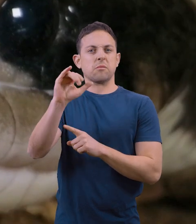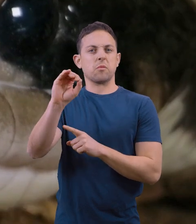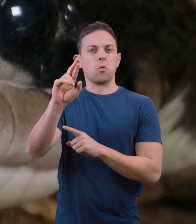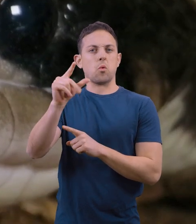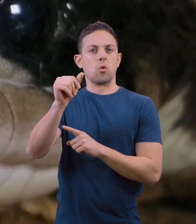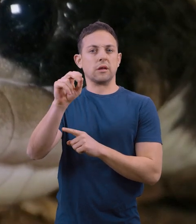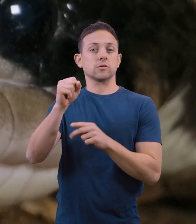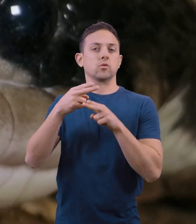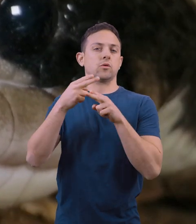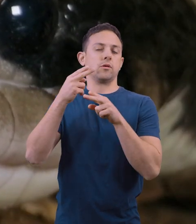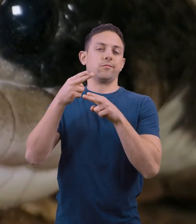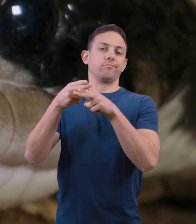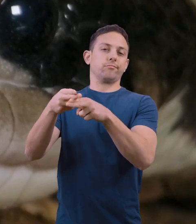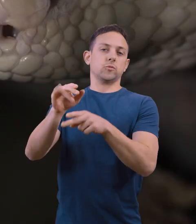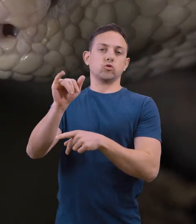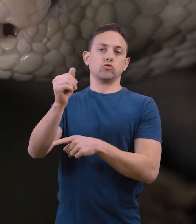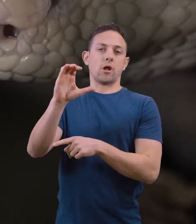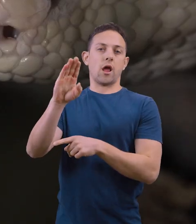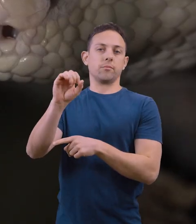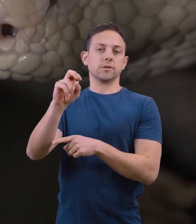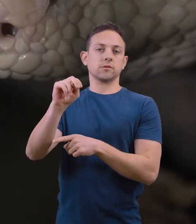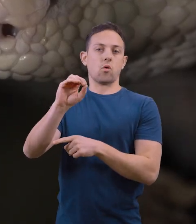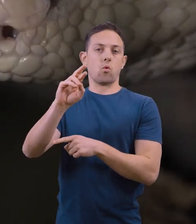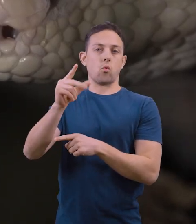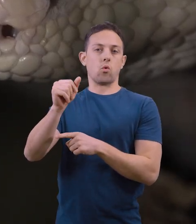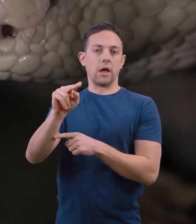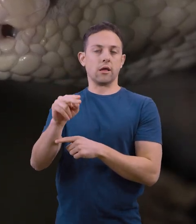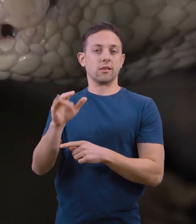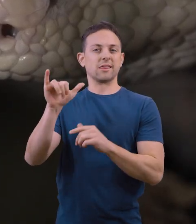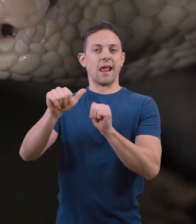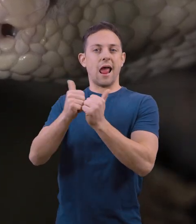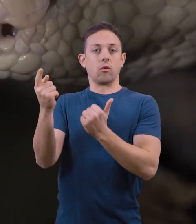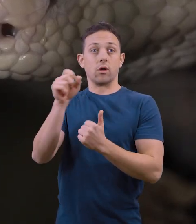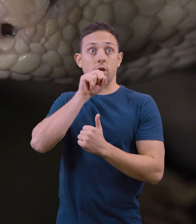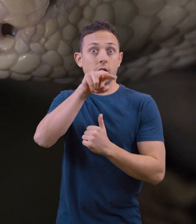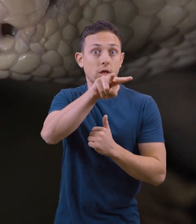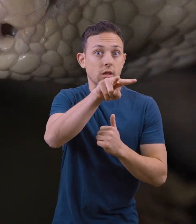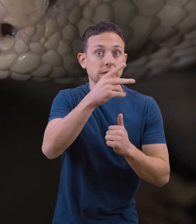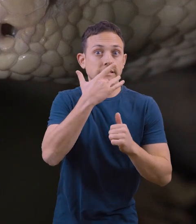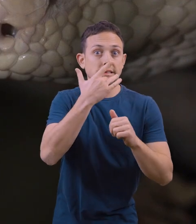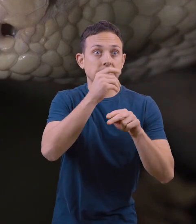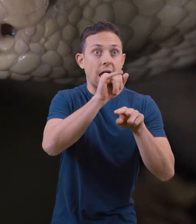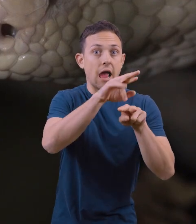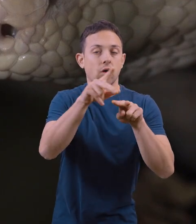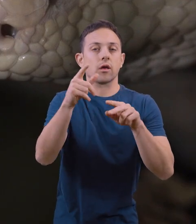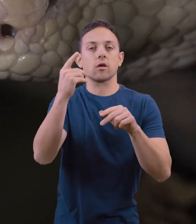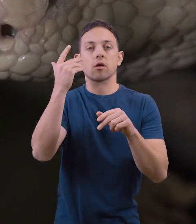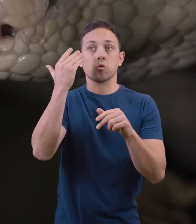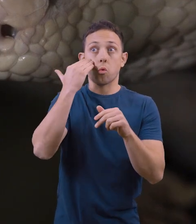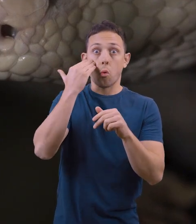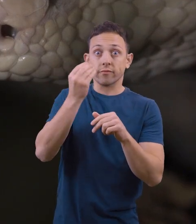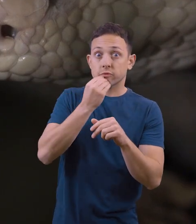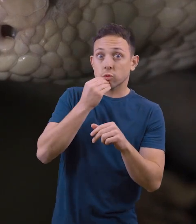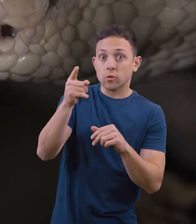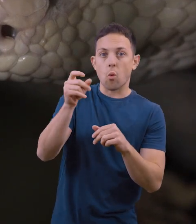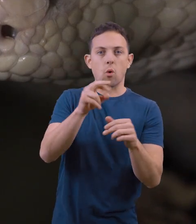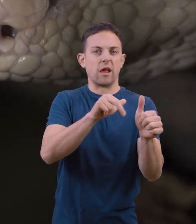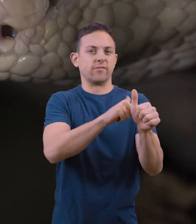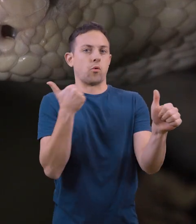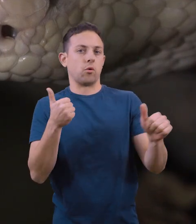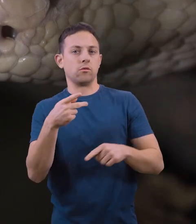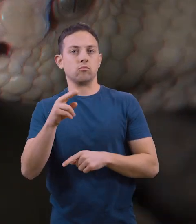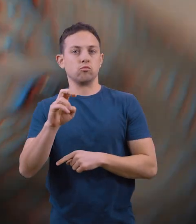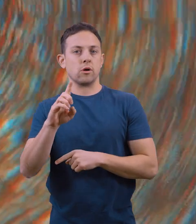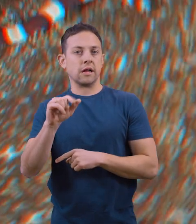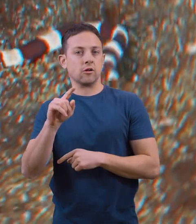as Jacobson's organs. This is how snakes literally taste the air around them to find prey or avoid predators.